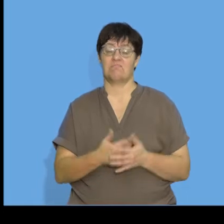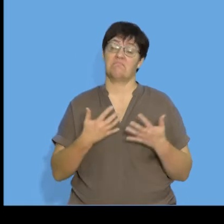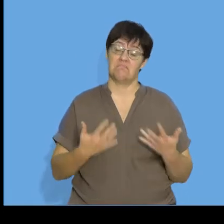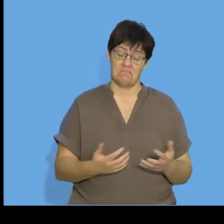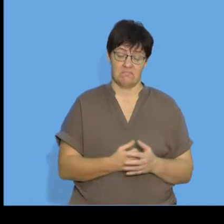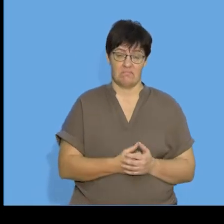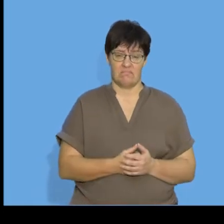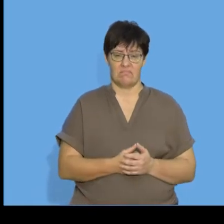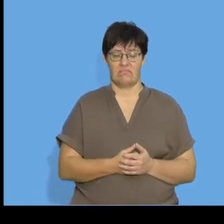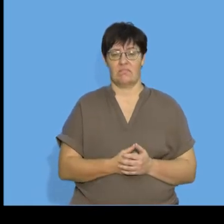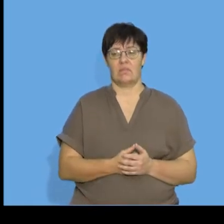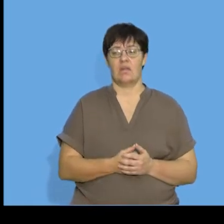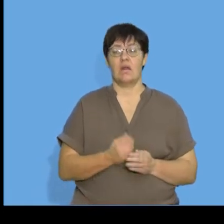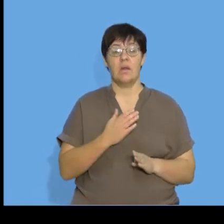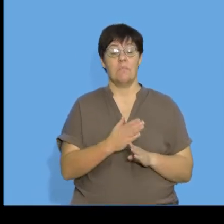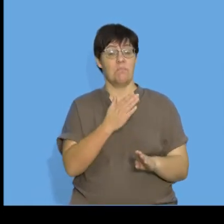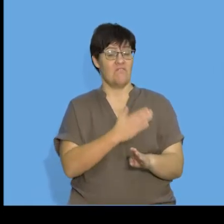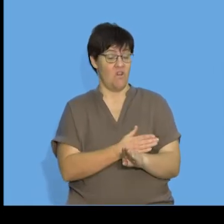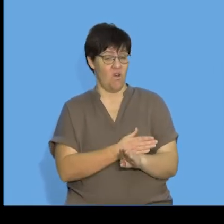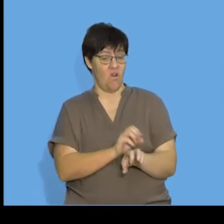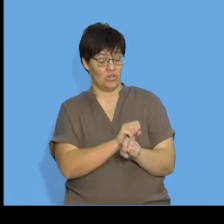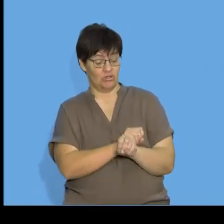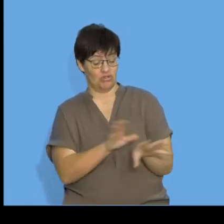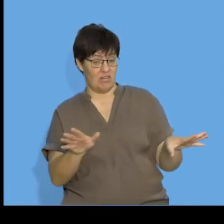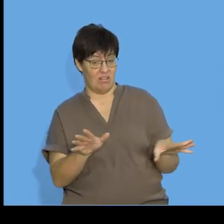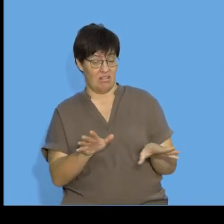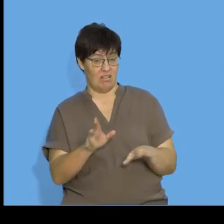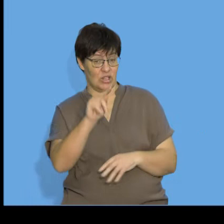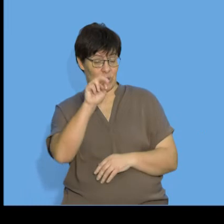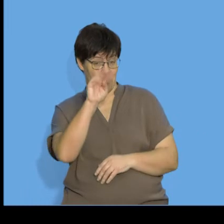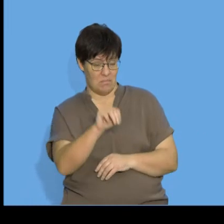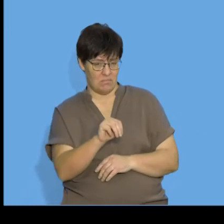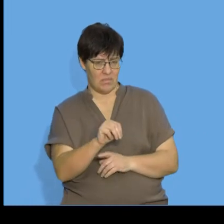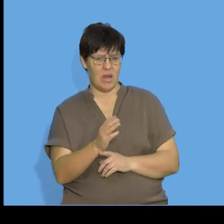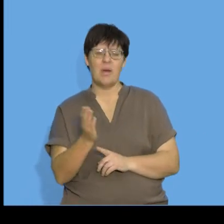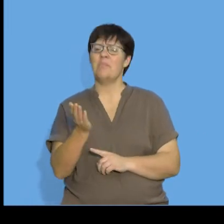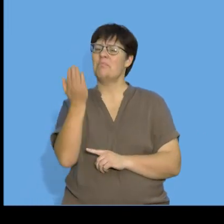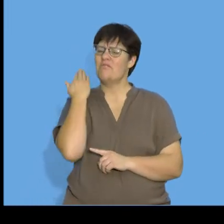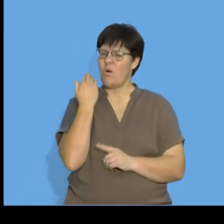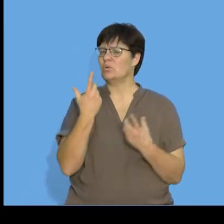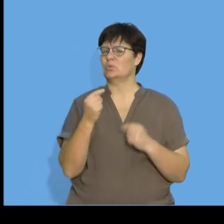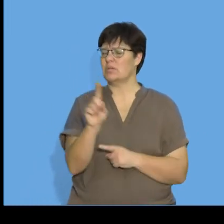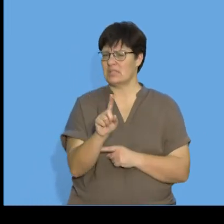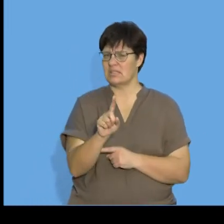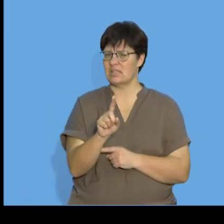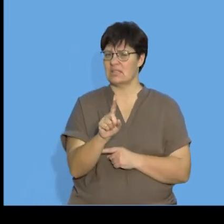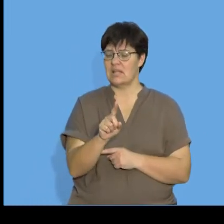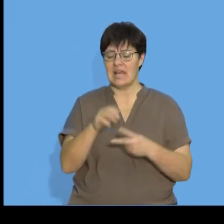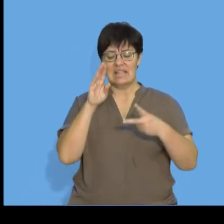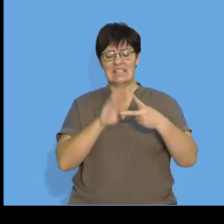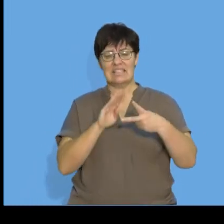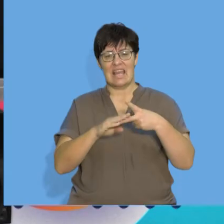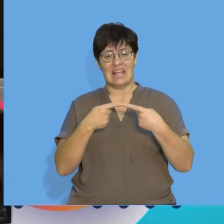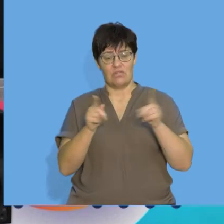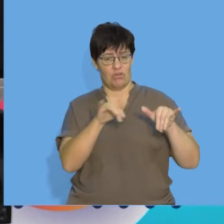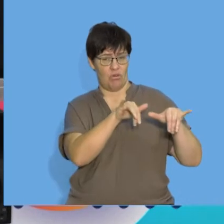So, before we get into the general term, the last thing that I did with you is define a common second difference.